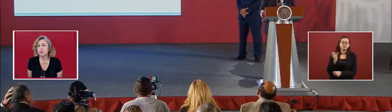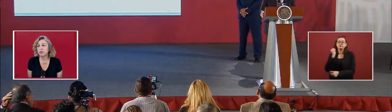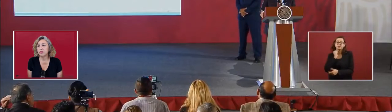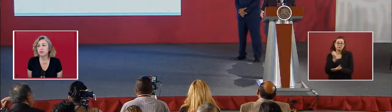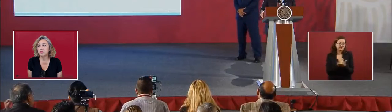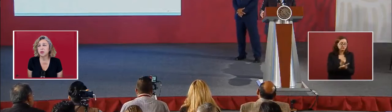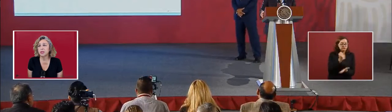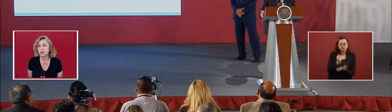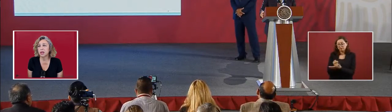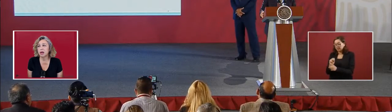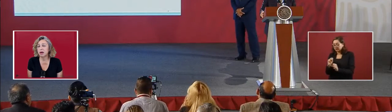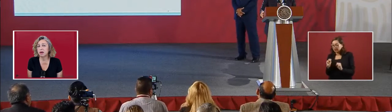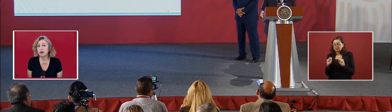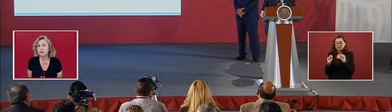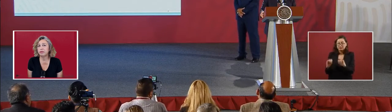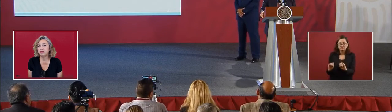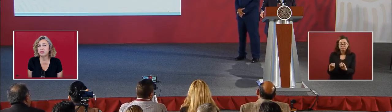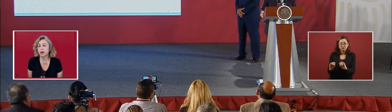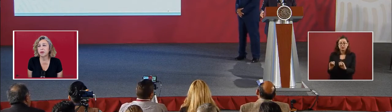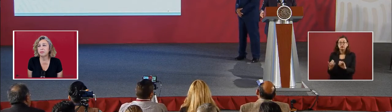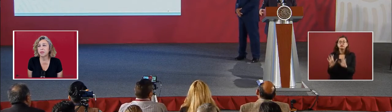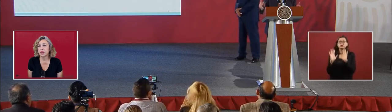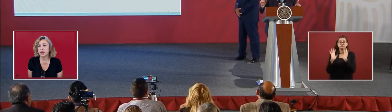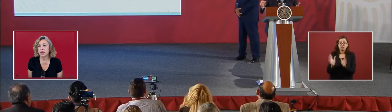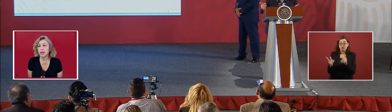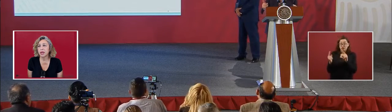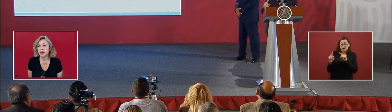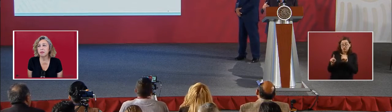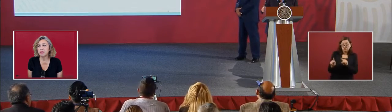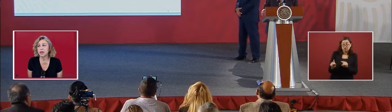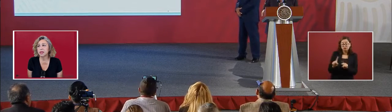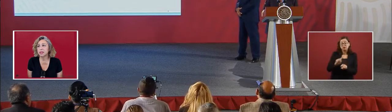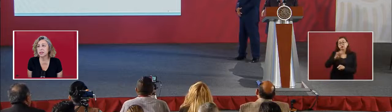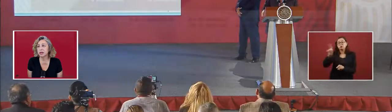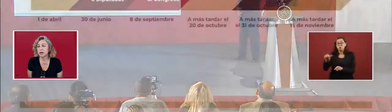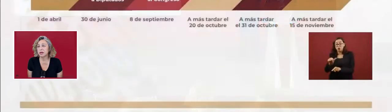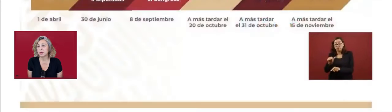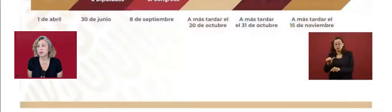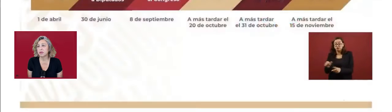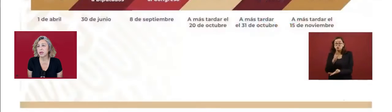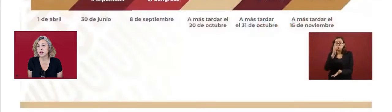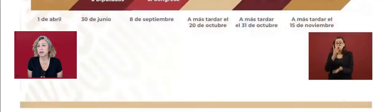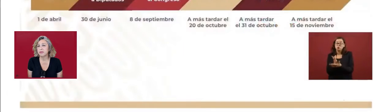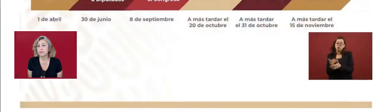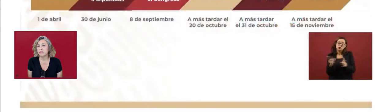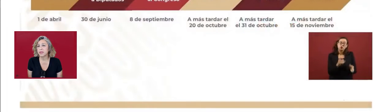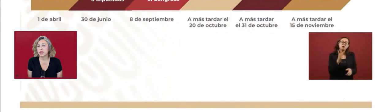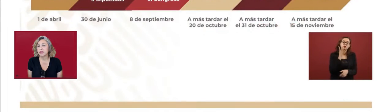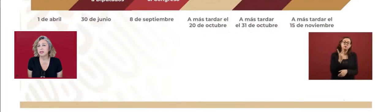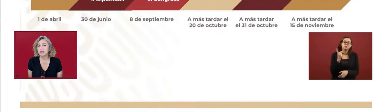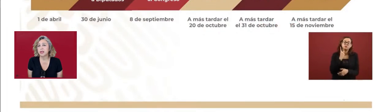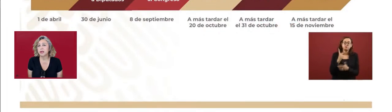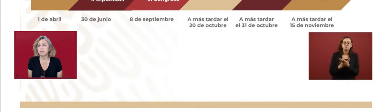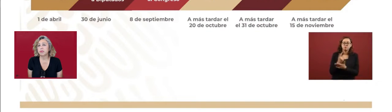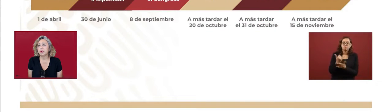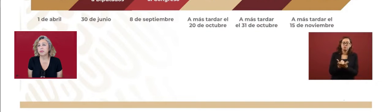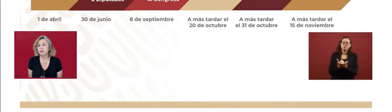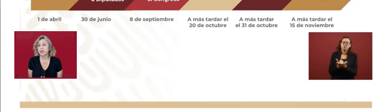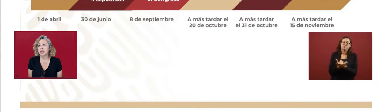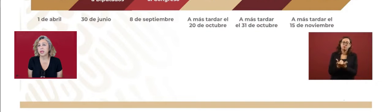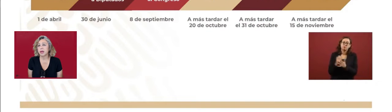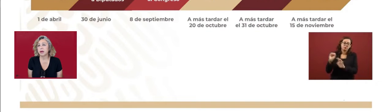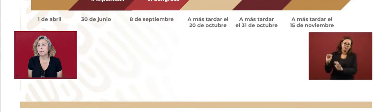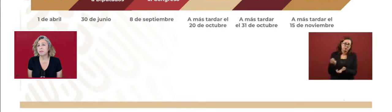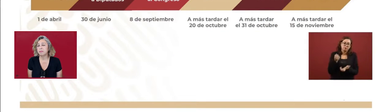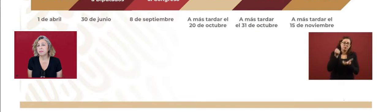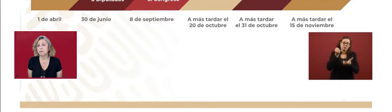has to be approved. Once the law of income is agreed on, then they can approve